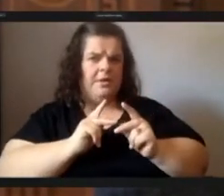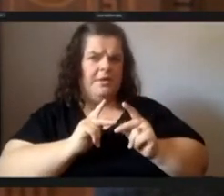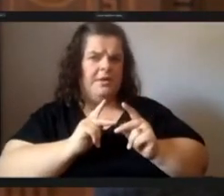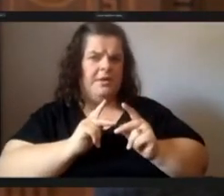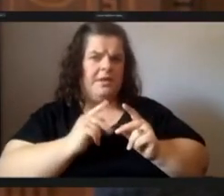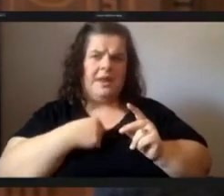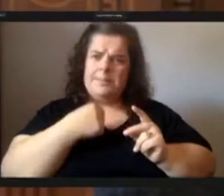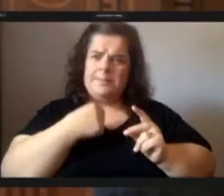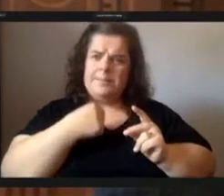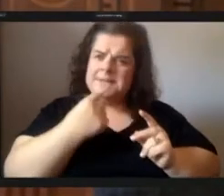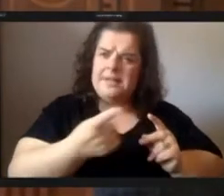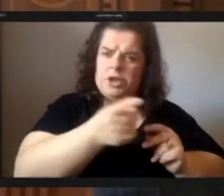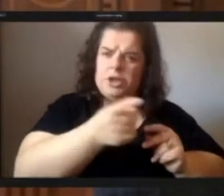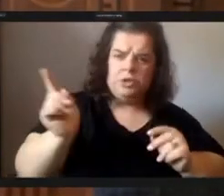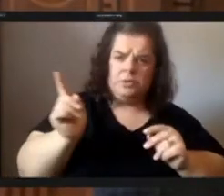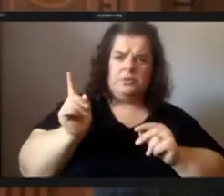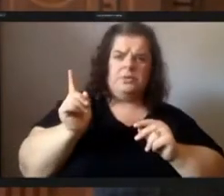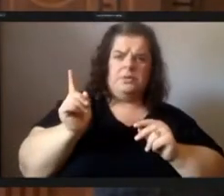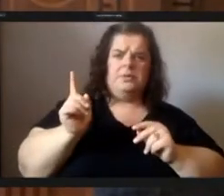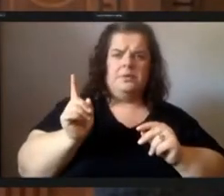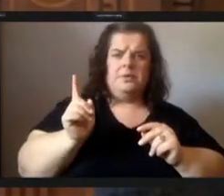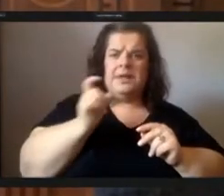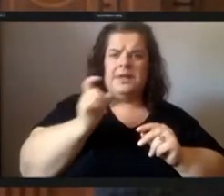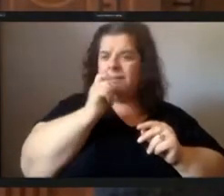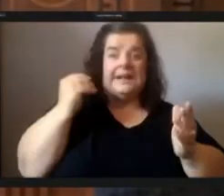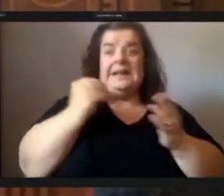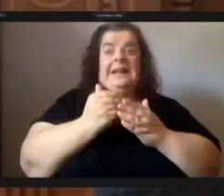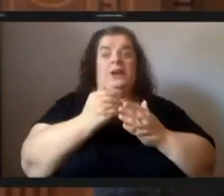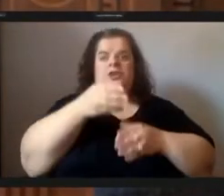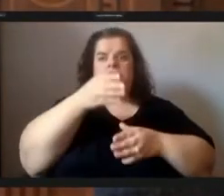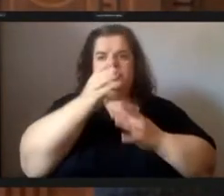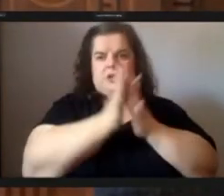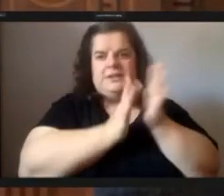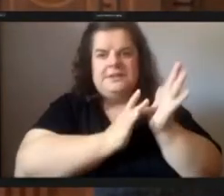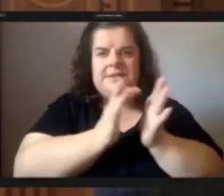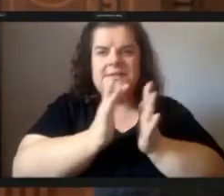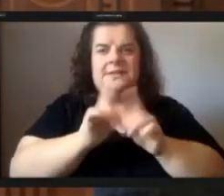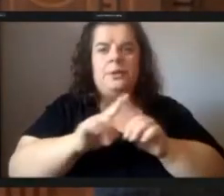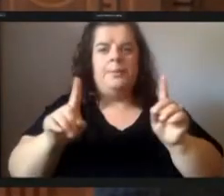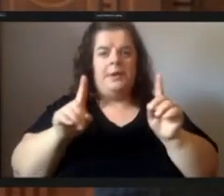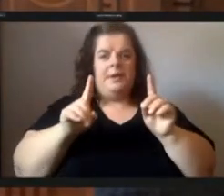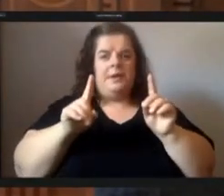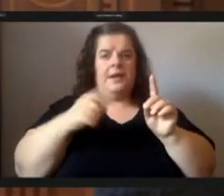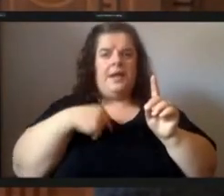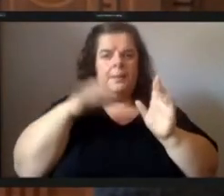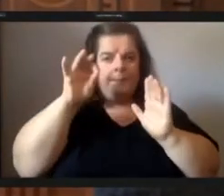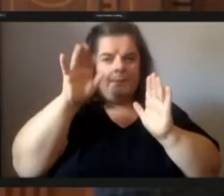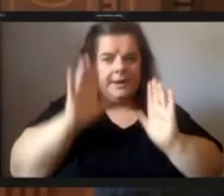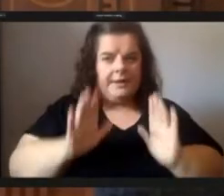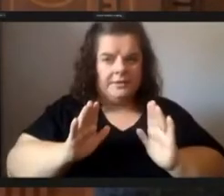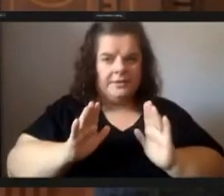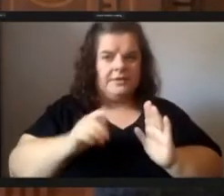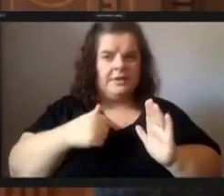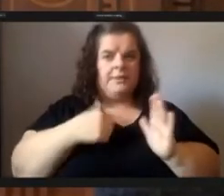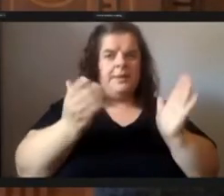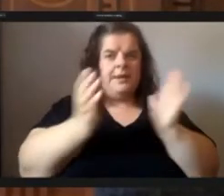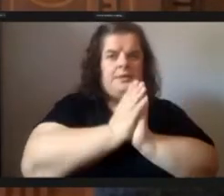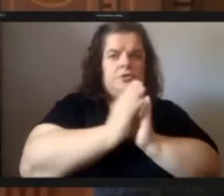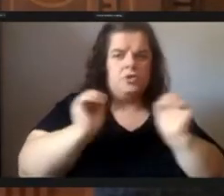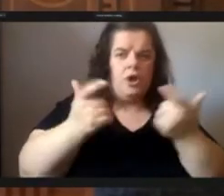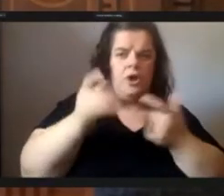and i'm not near jesus but as a minister i'm asking all the ministers